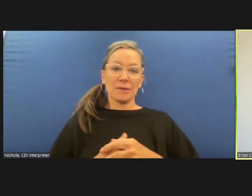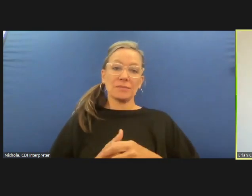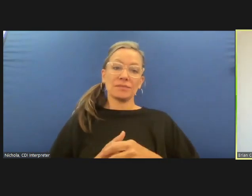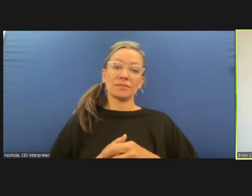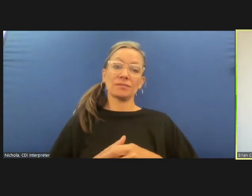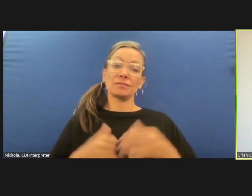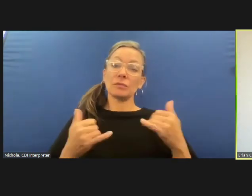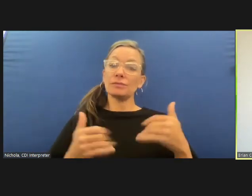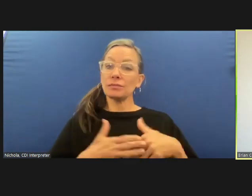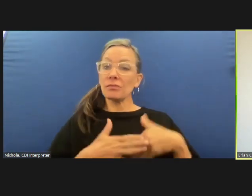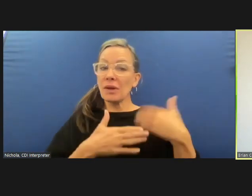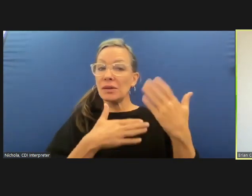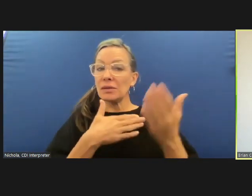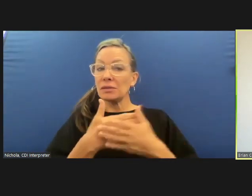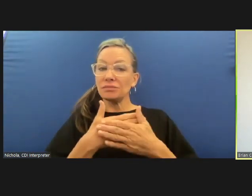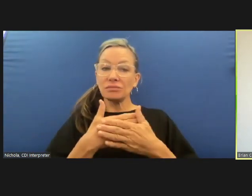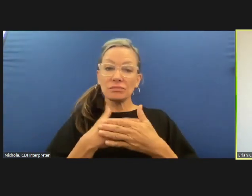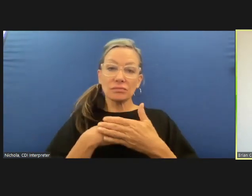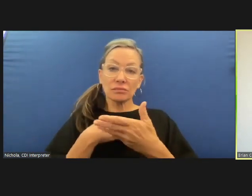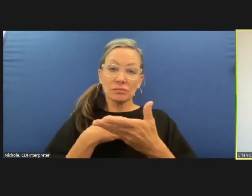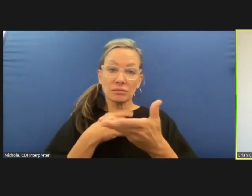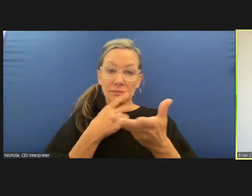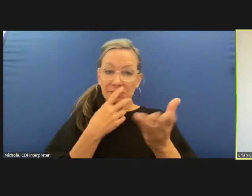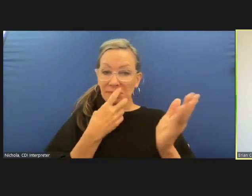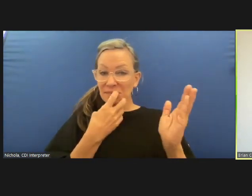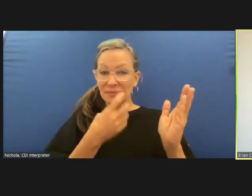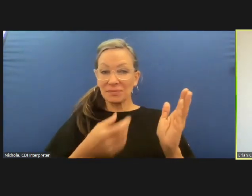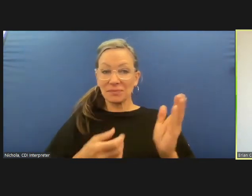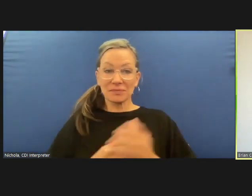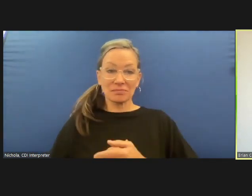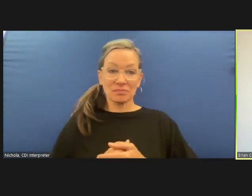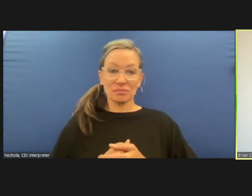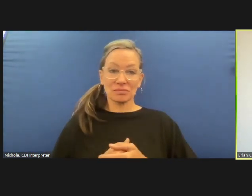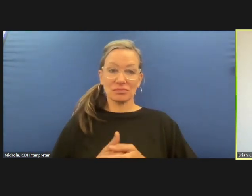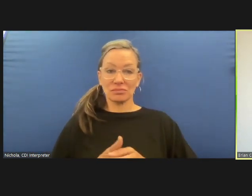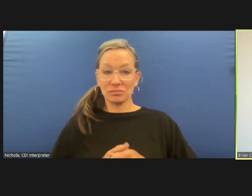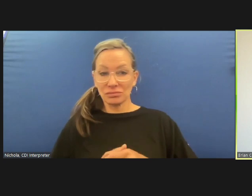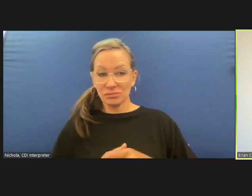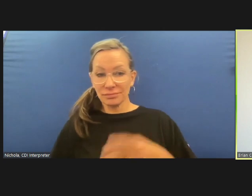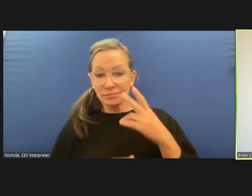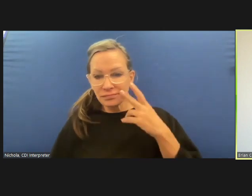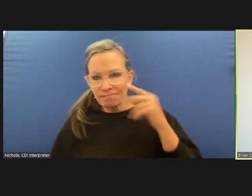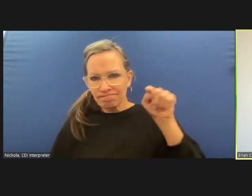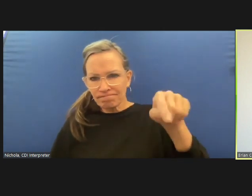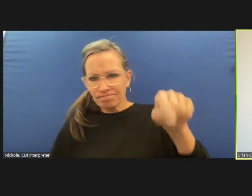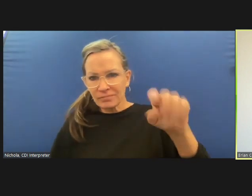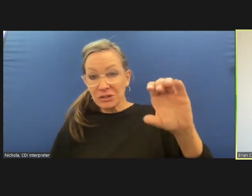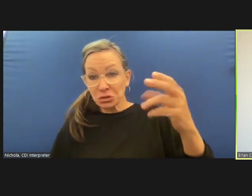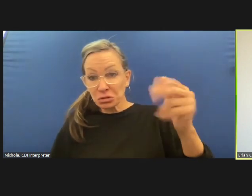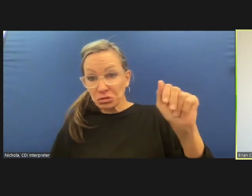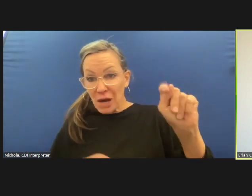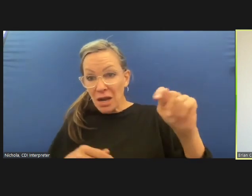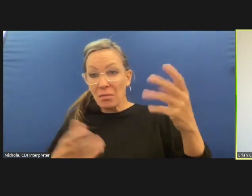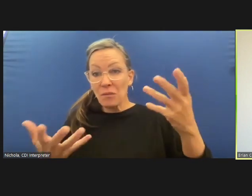some comments coming up in the chat and um let's see there's looks like there's a